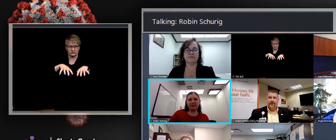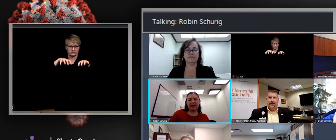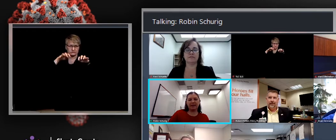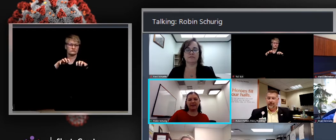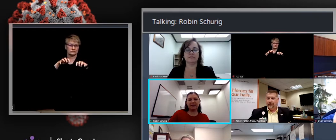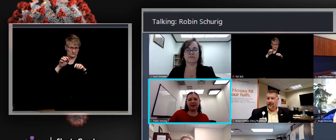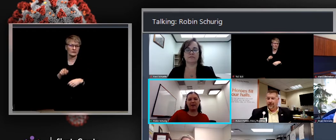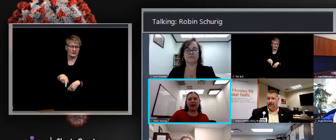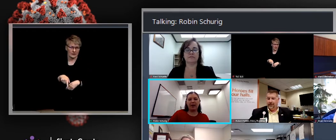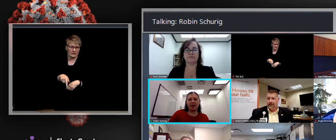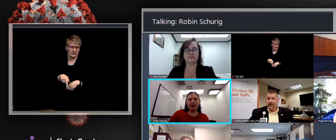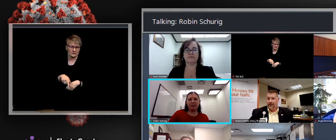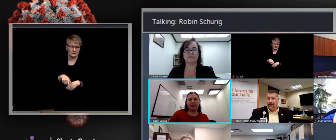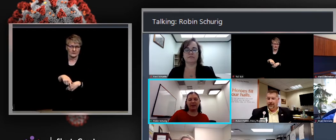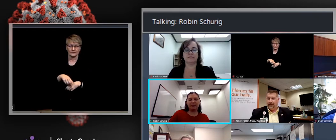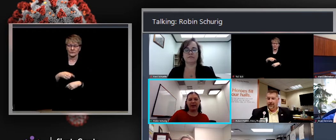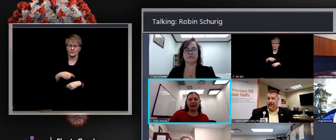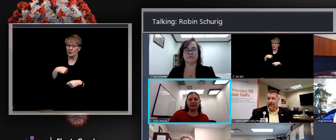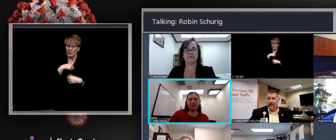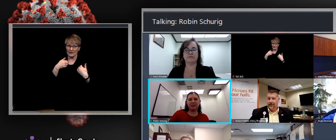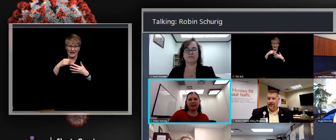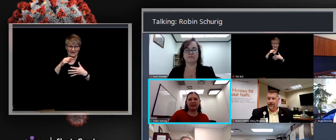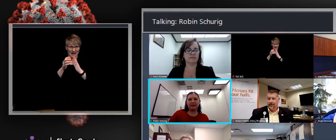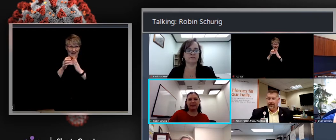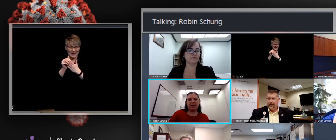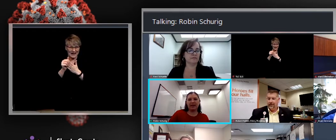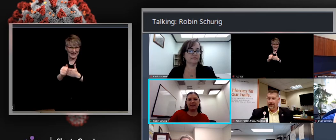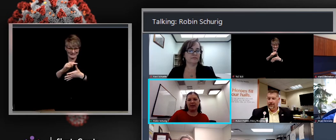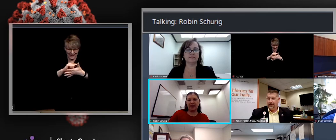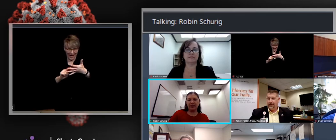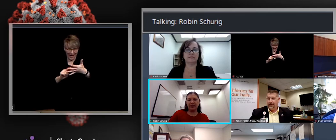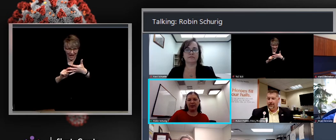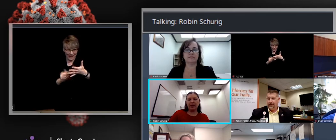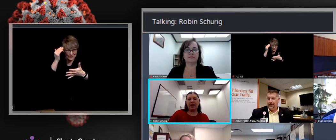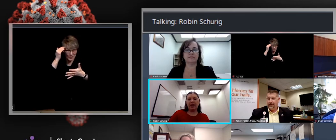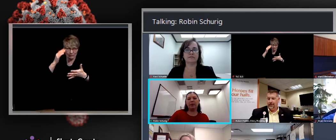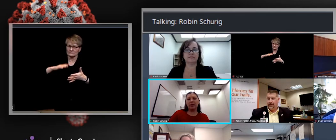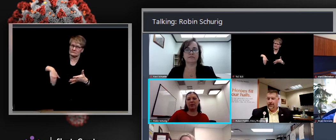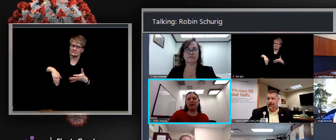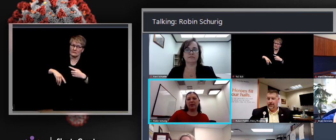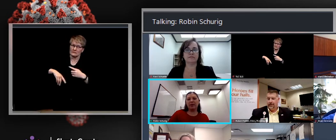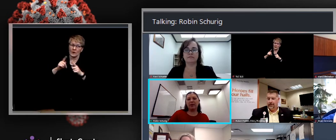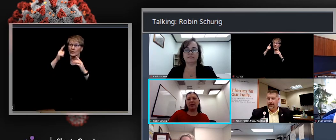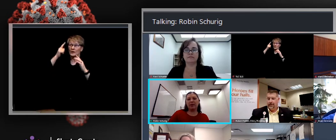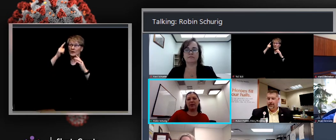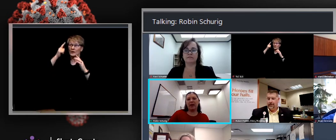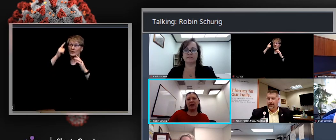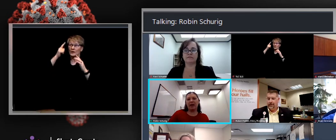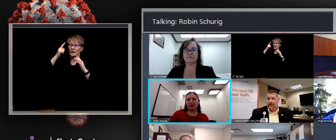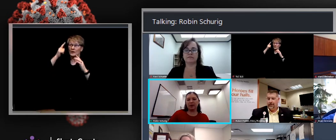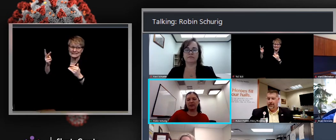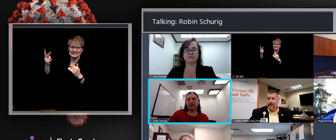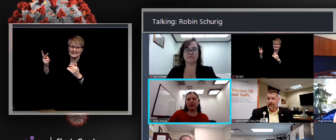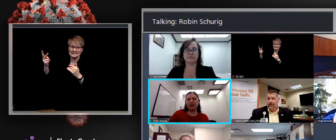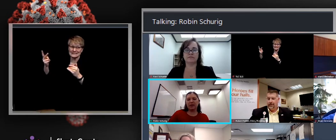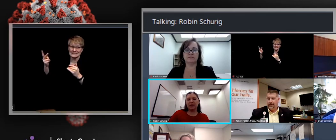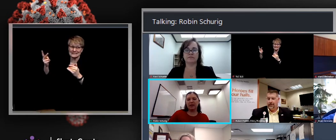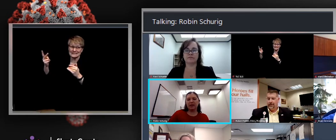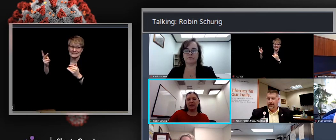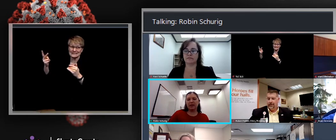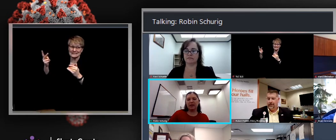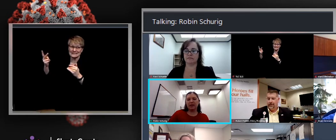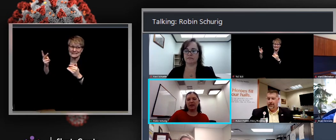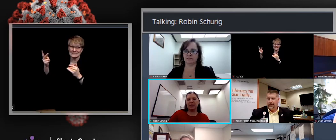whole lot of specifics because the guidance has not come out yet, but we expect it to be released any day now and it will go into effect on April 1st.